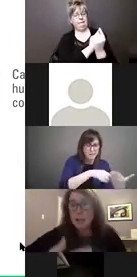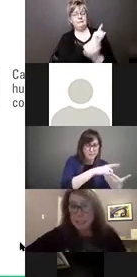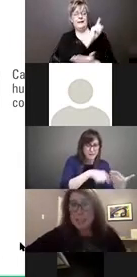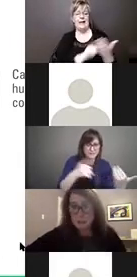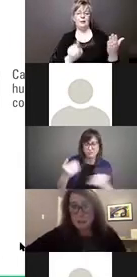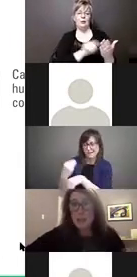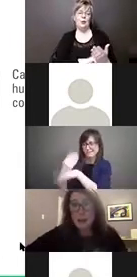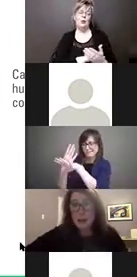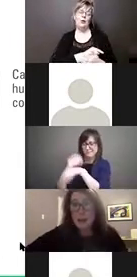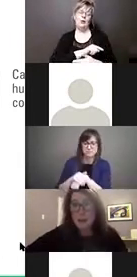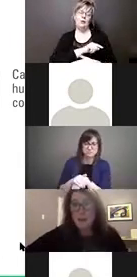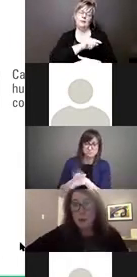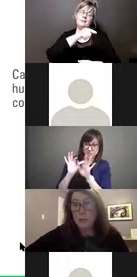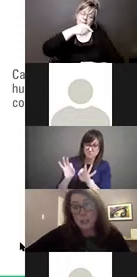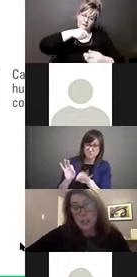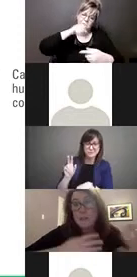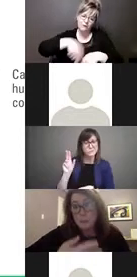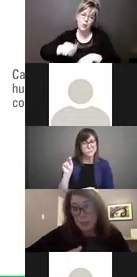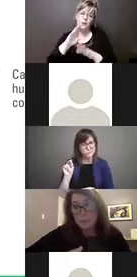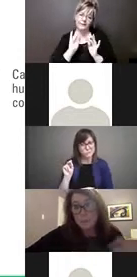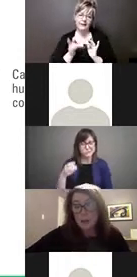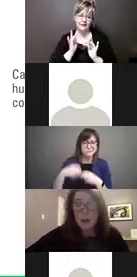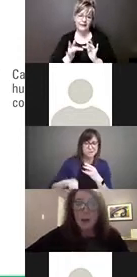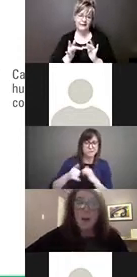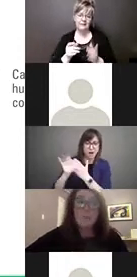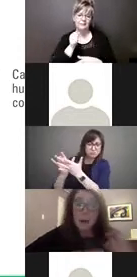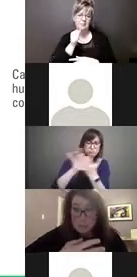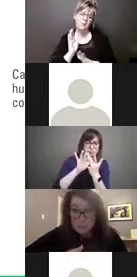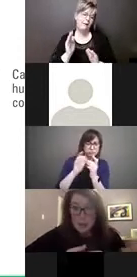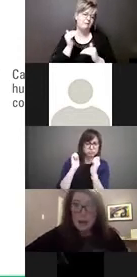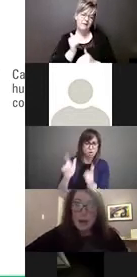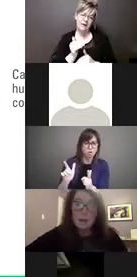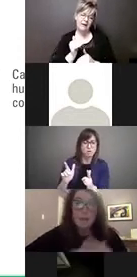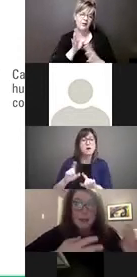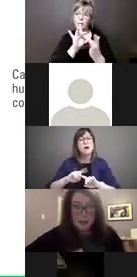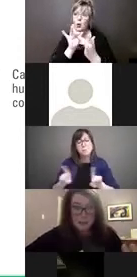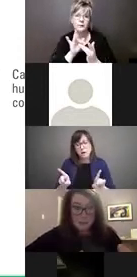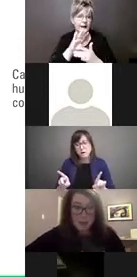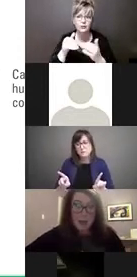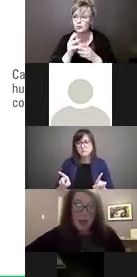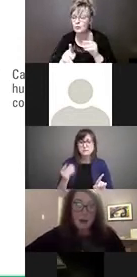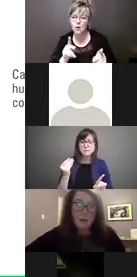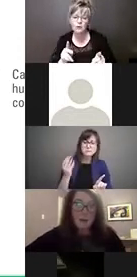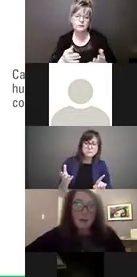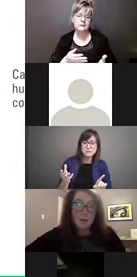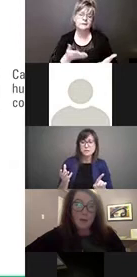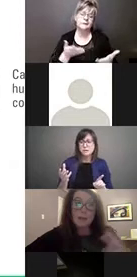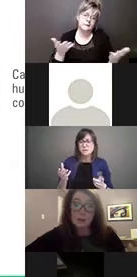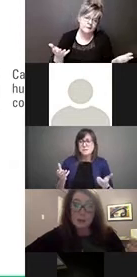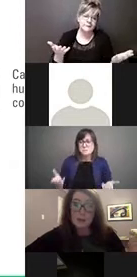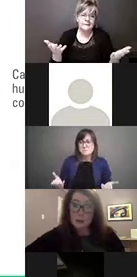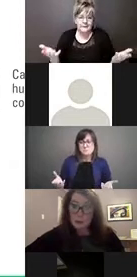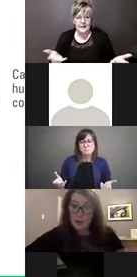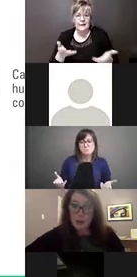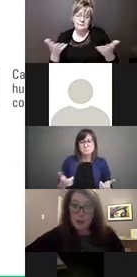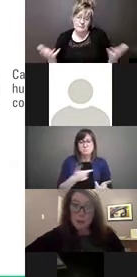not ideal for reaching everybody. But, be that as it may, we conducted